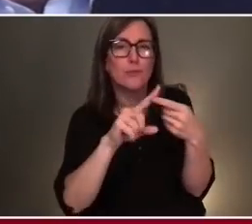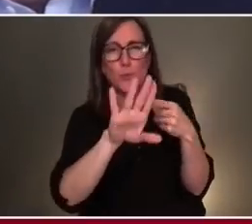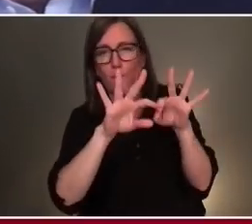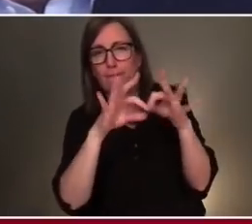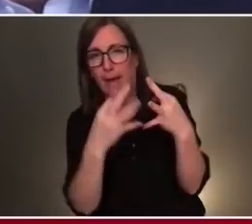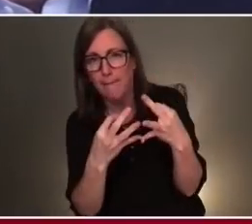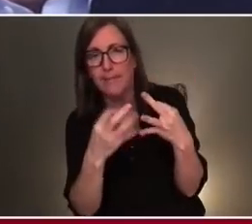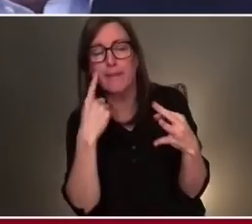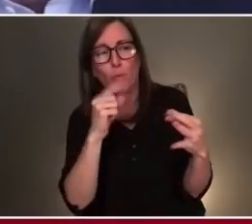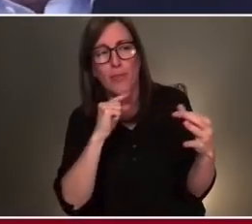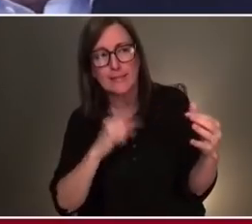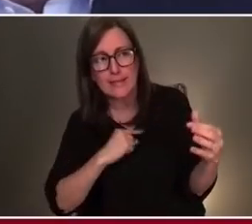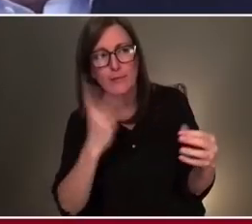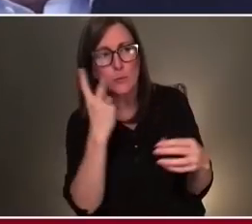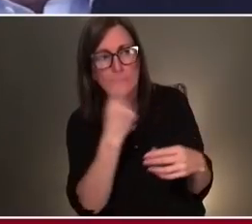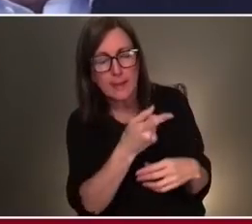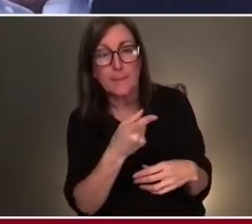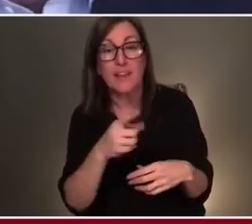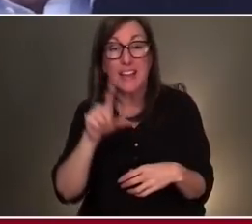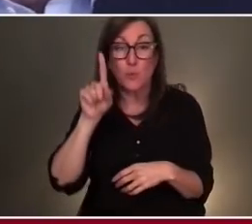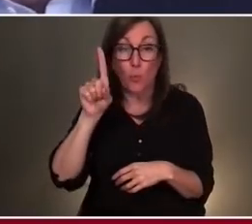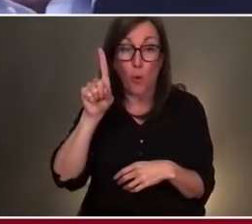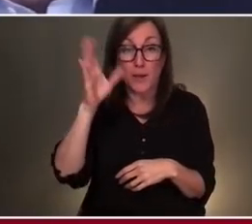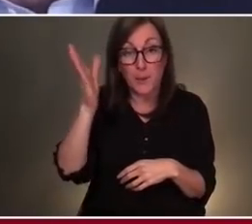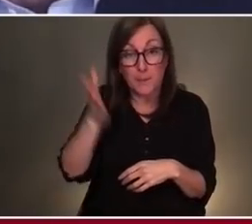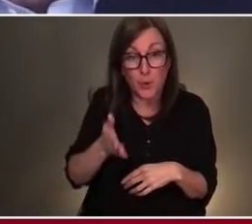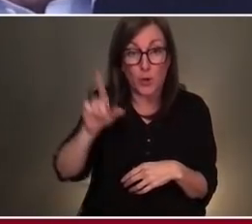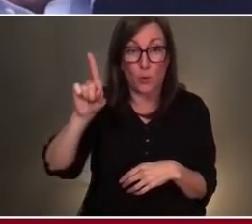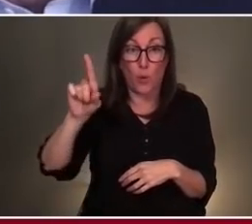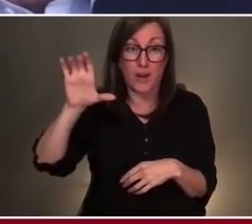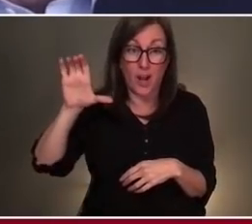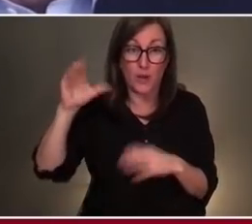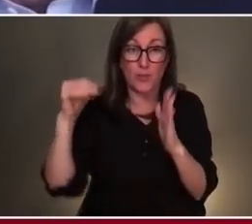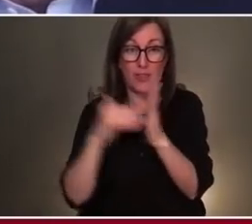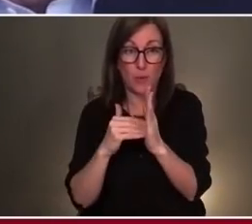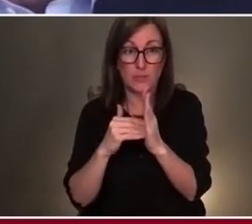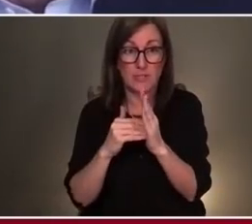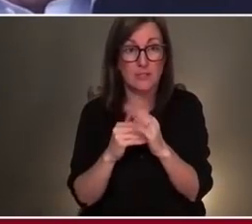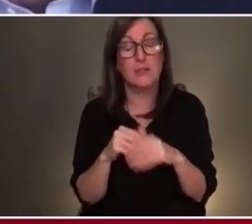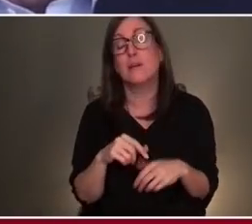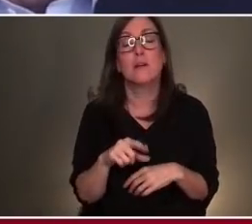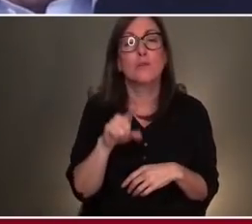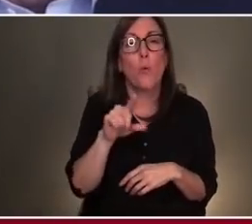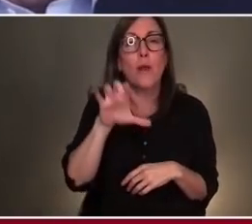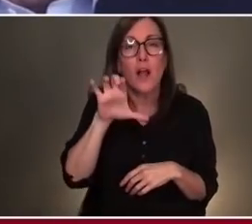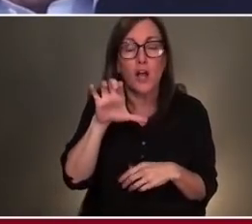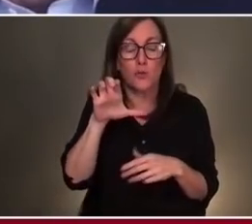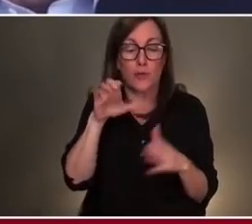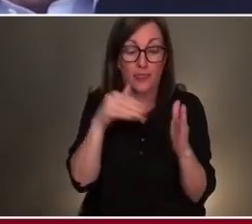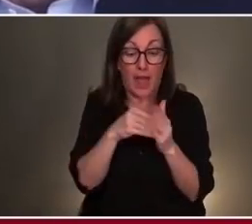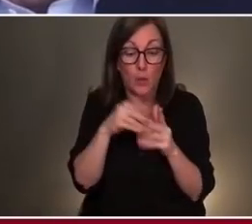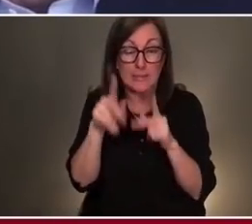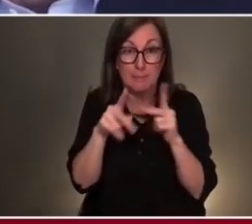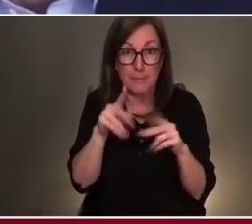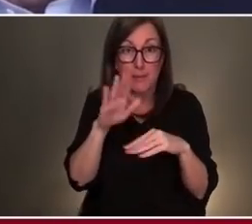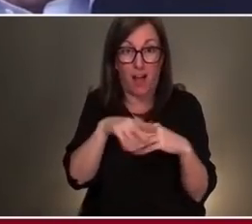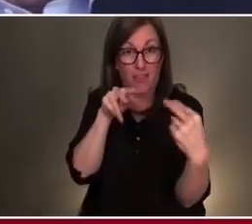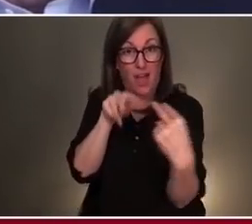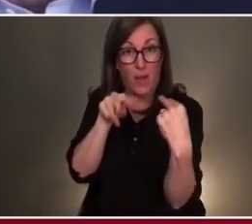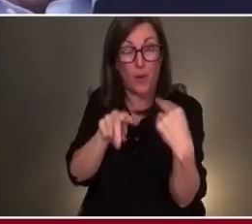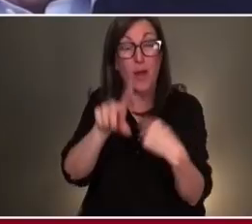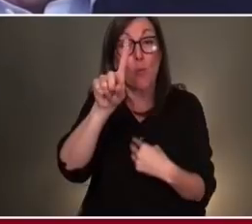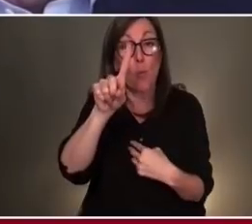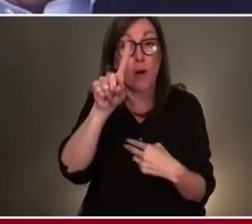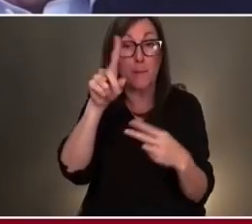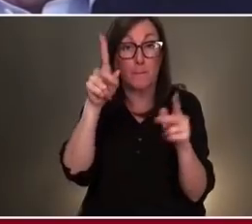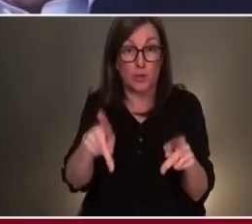per 100,000. So if 100,000 people get on the highway, one of them is going to get in a fatal accident and not be here.